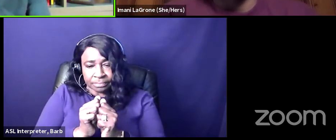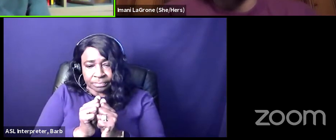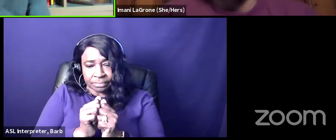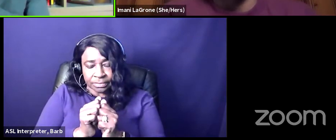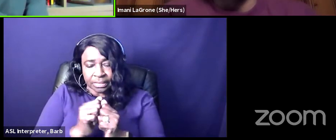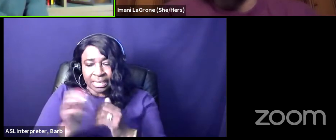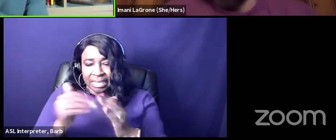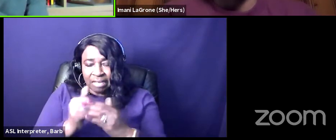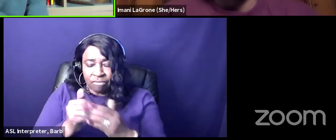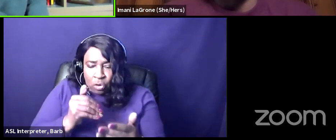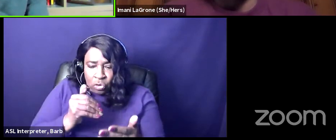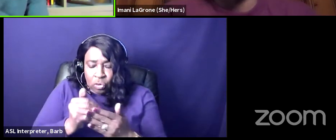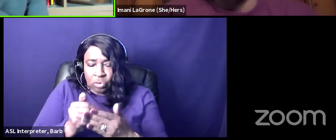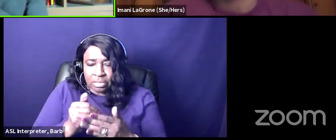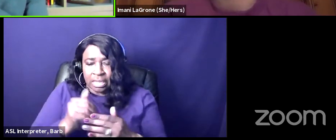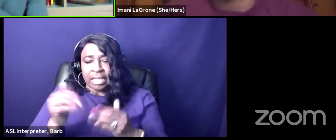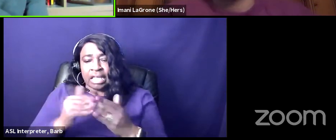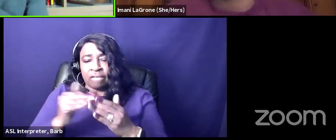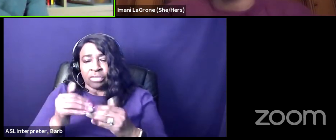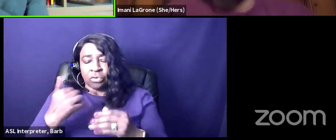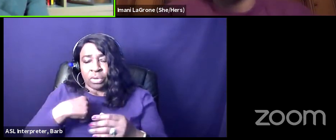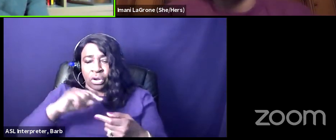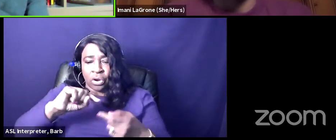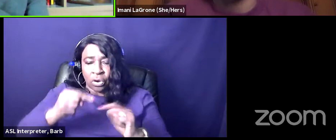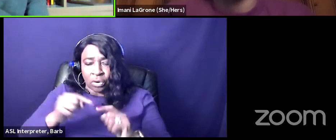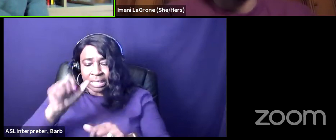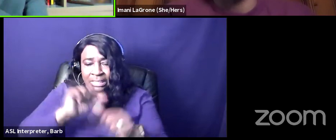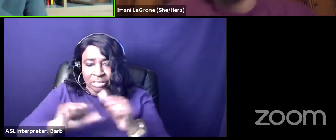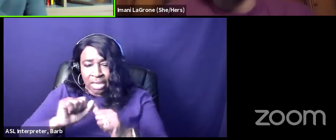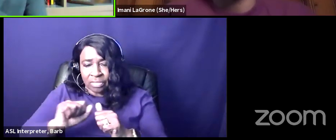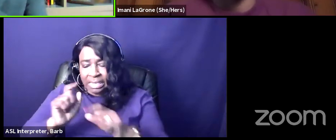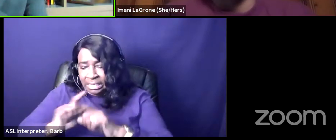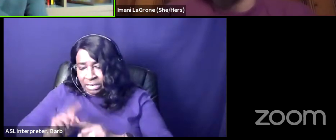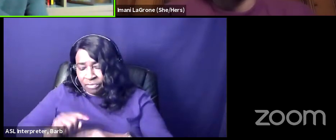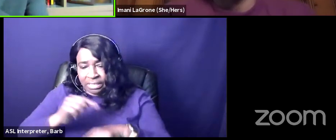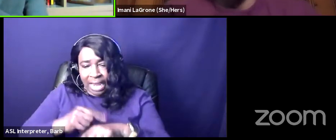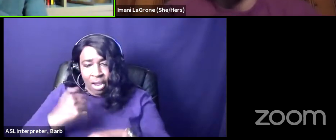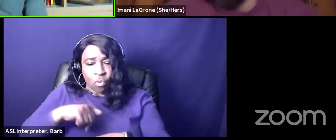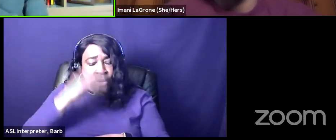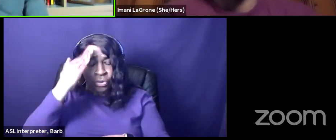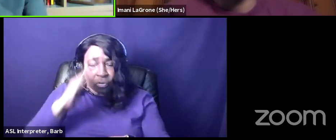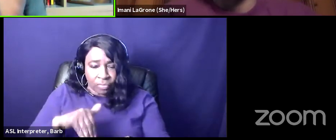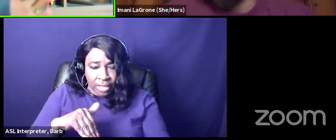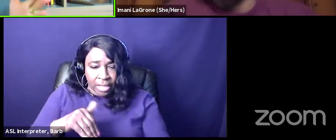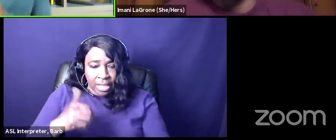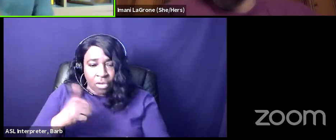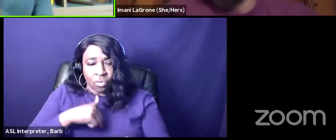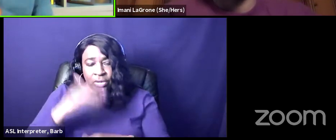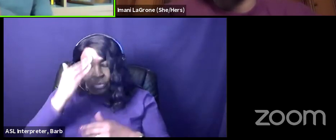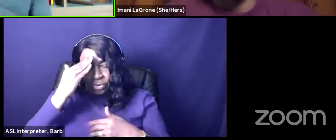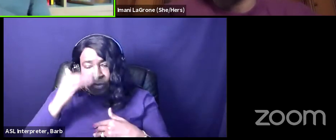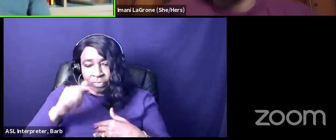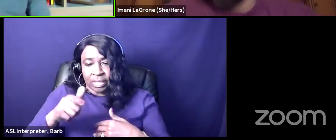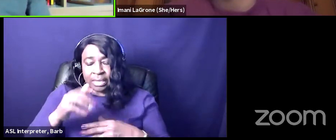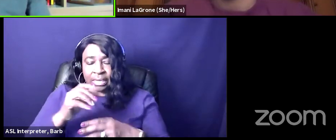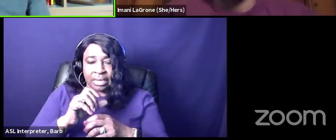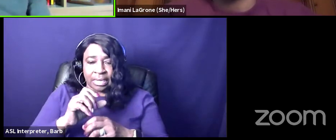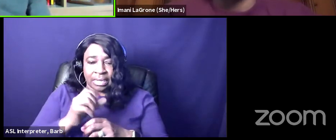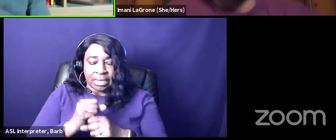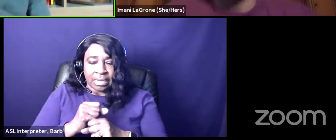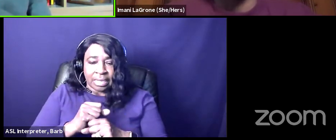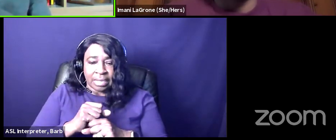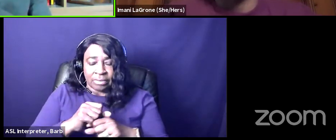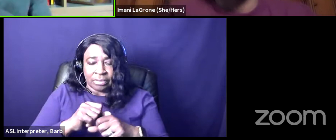right even though we've hurt one another at different times right and we know that we know that africans and caribbeans have said stuff about black